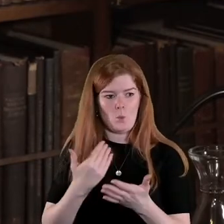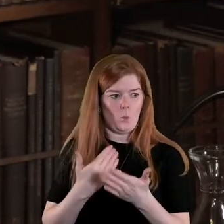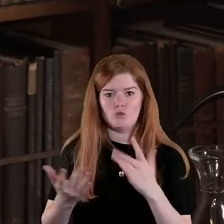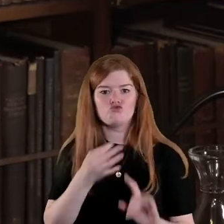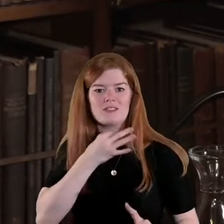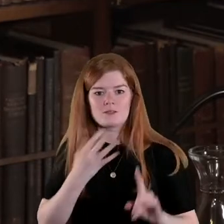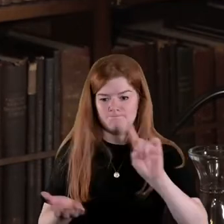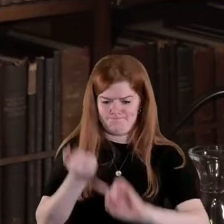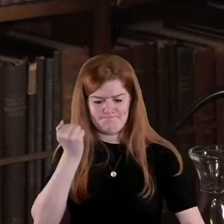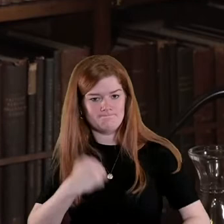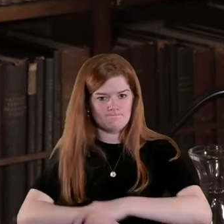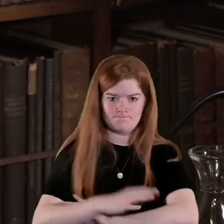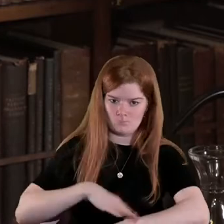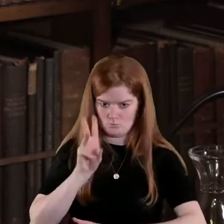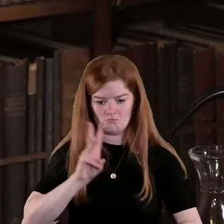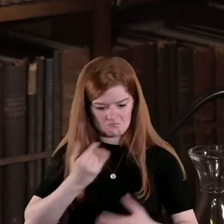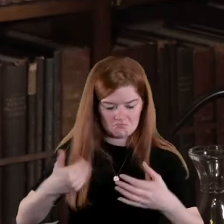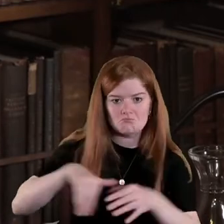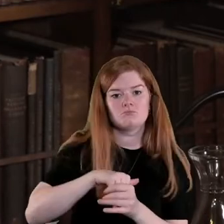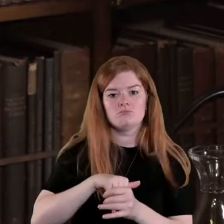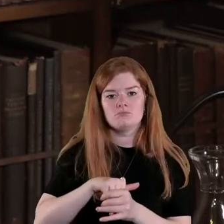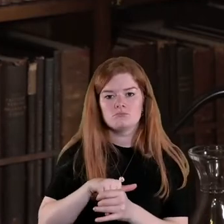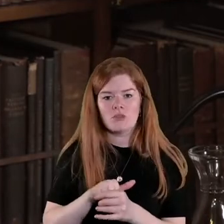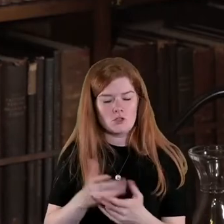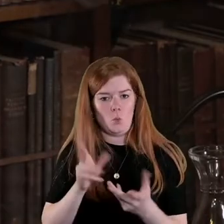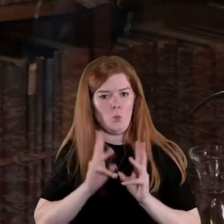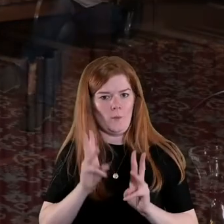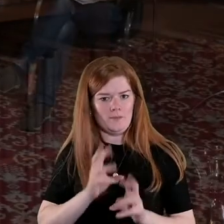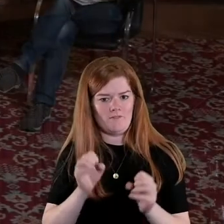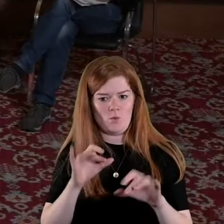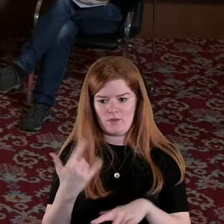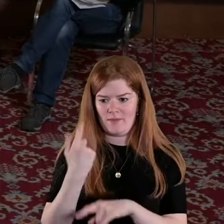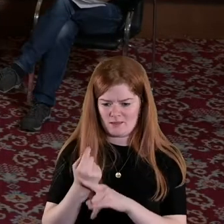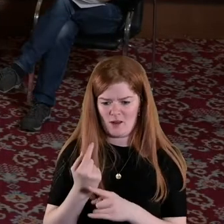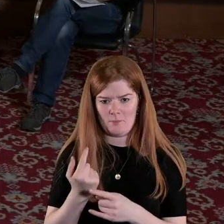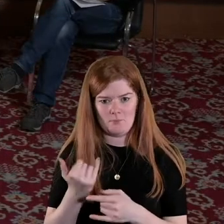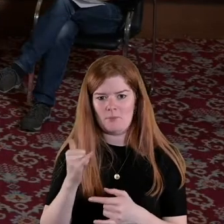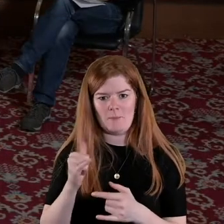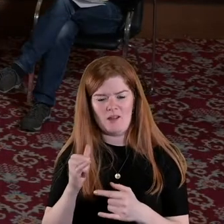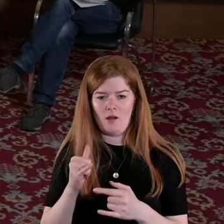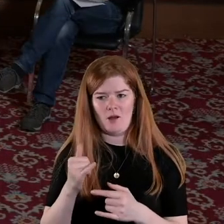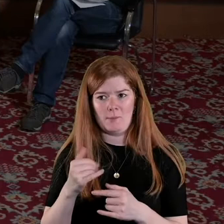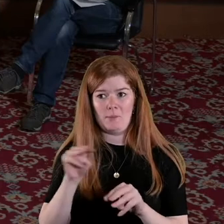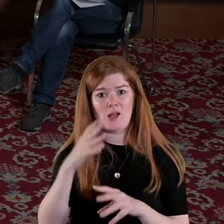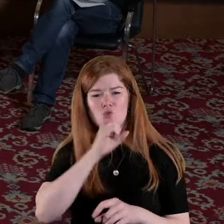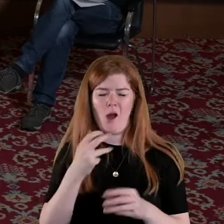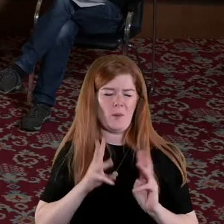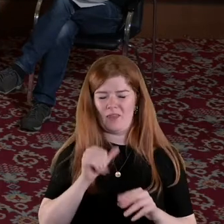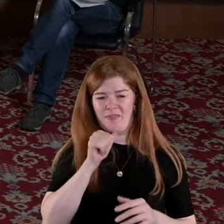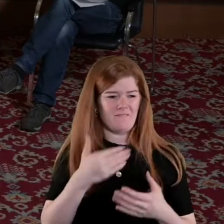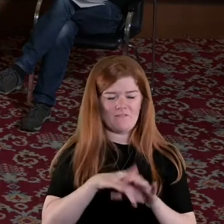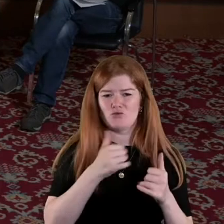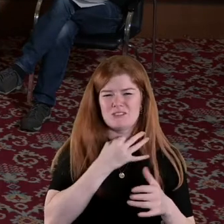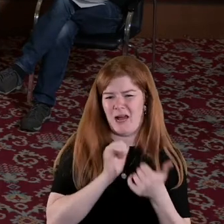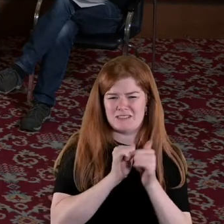and the idea that you know that the women were somehow engaged in less risky activity or that they